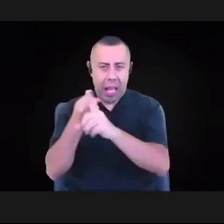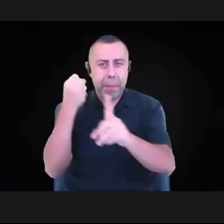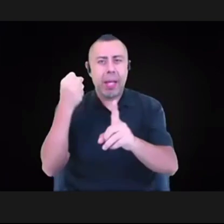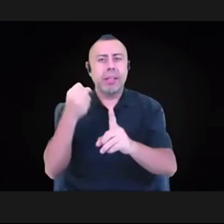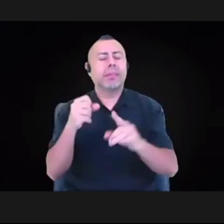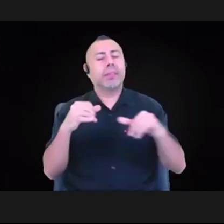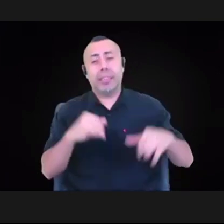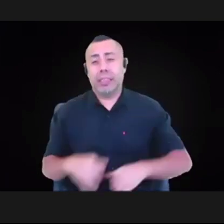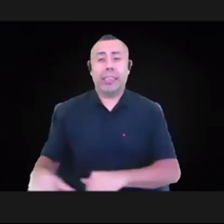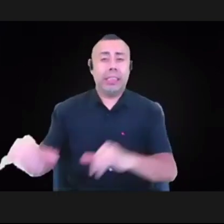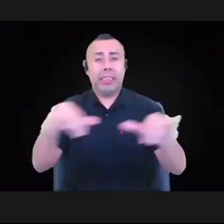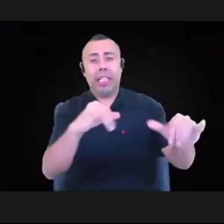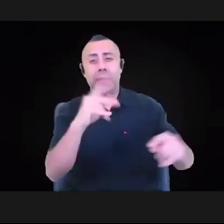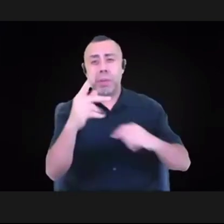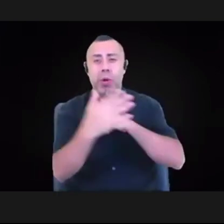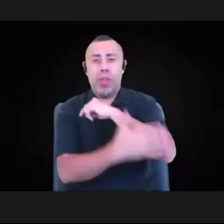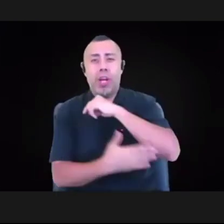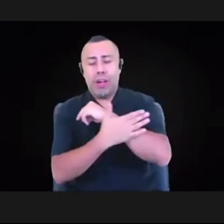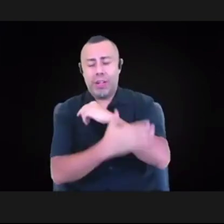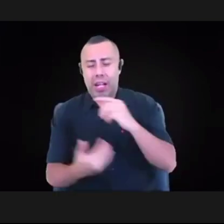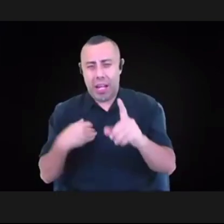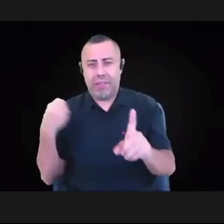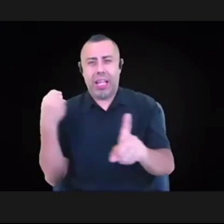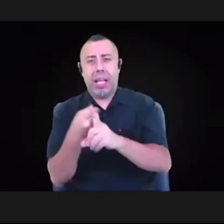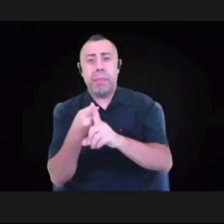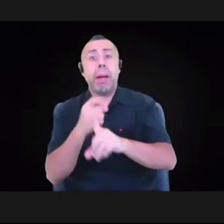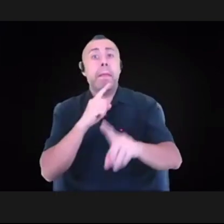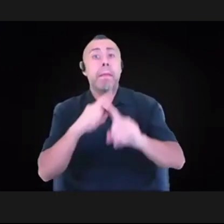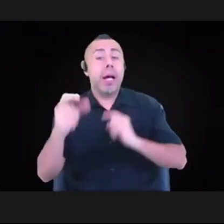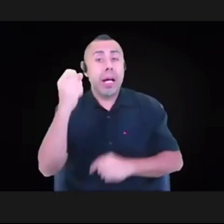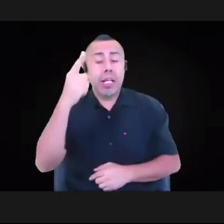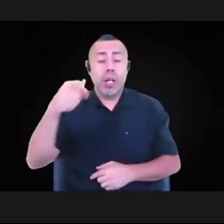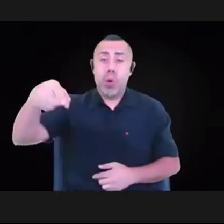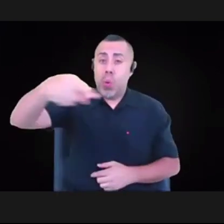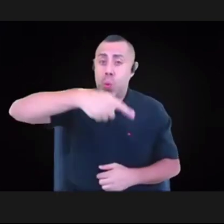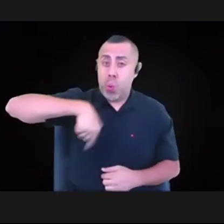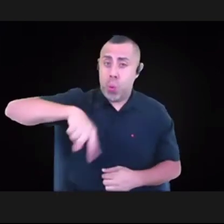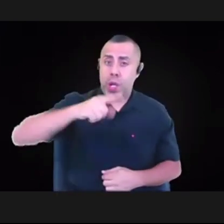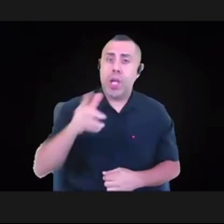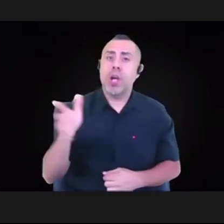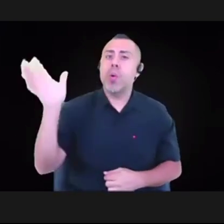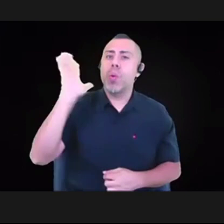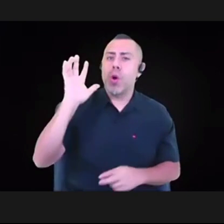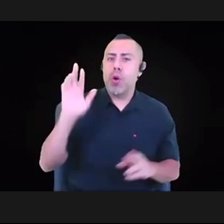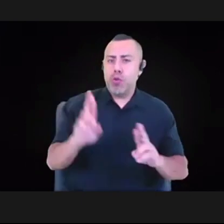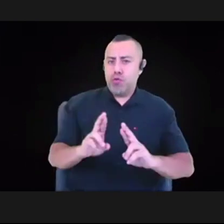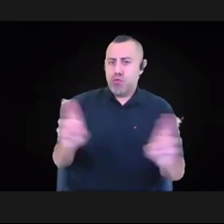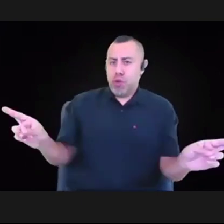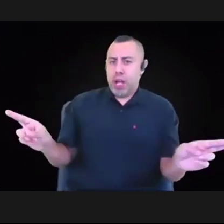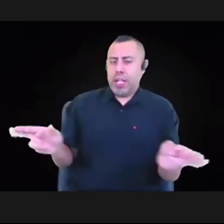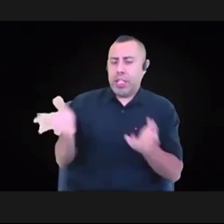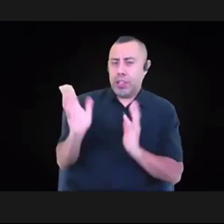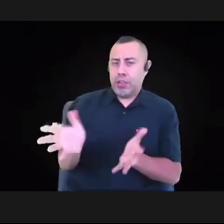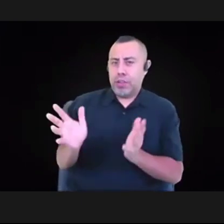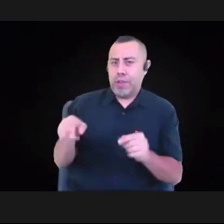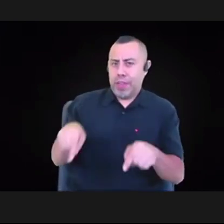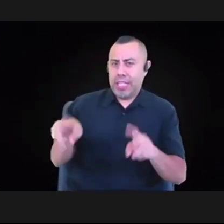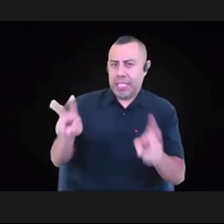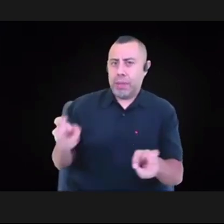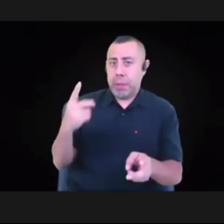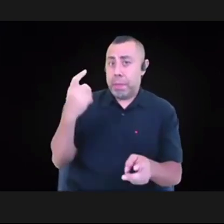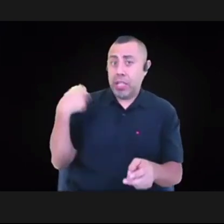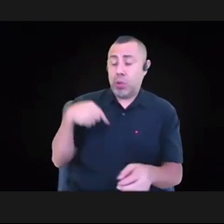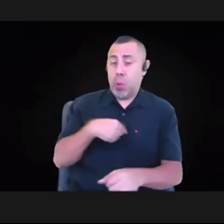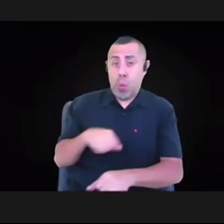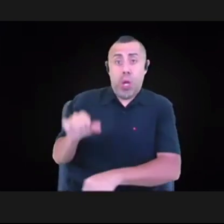we were prepared to have these conversations because of the work that we had been doing leading up to it. then when it came time to